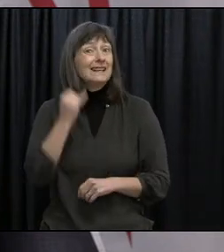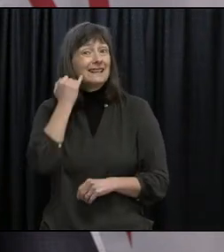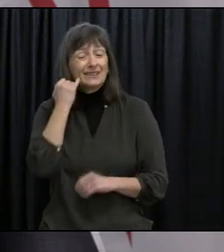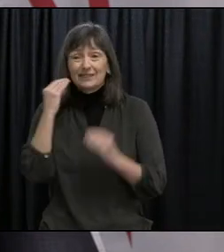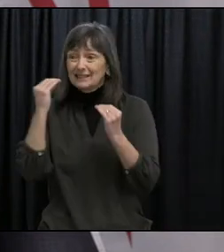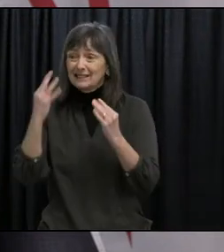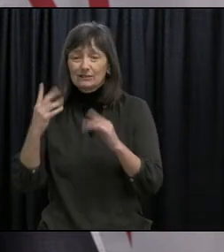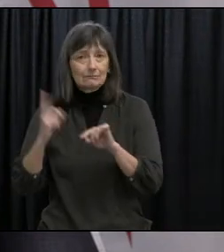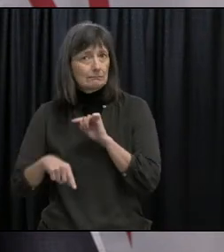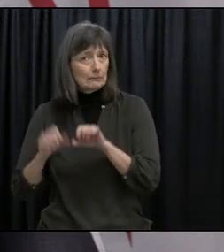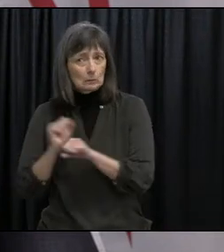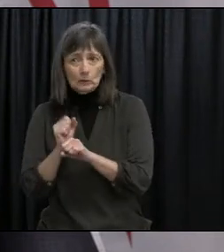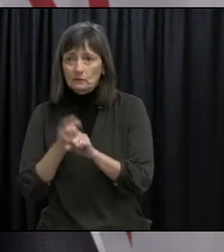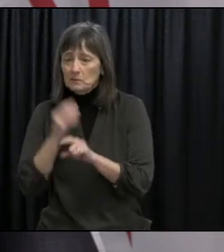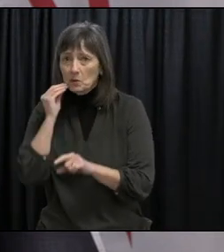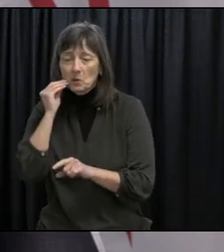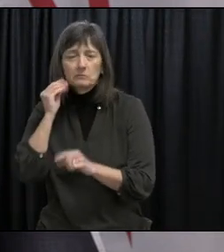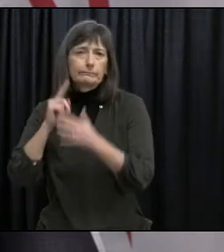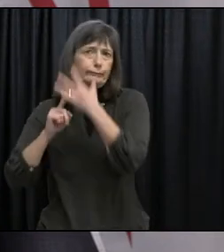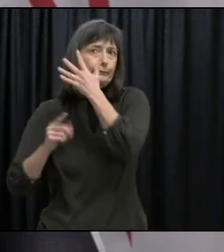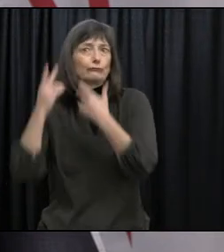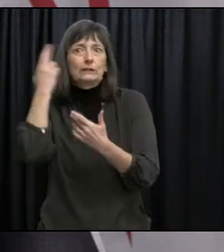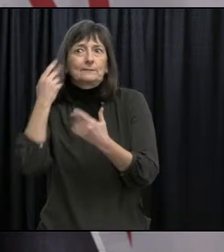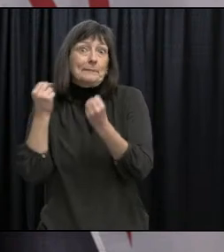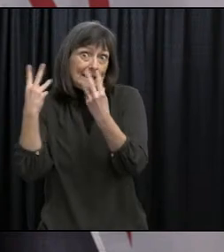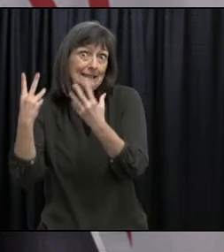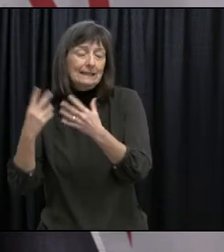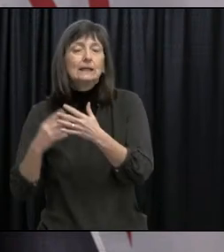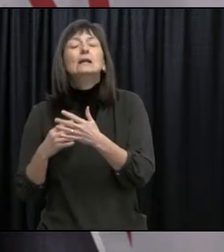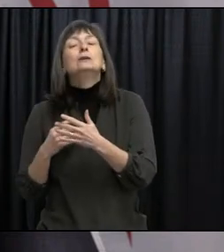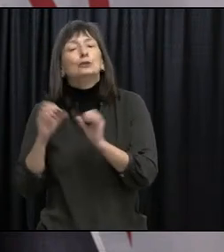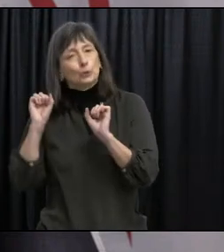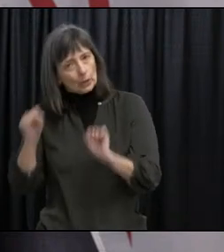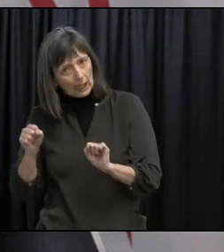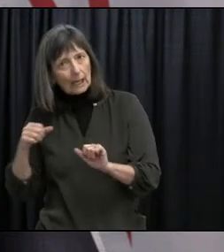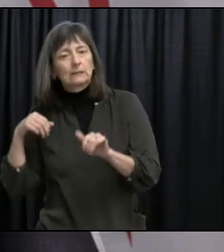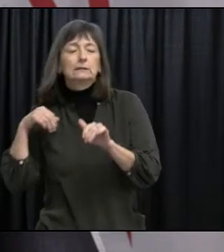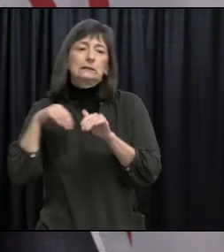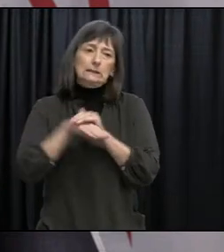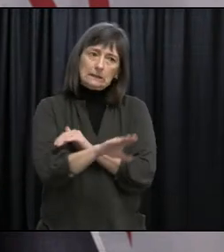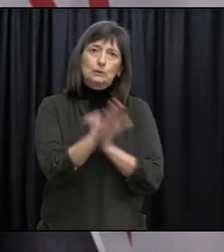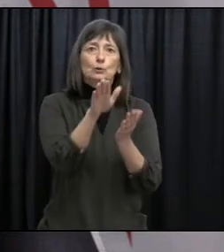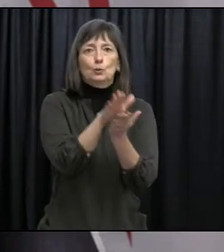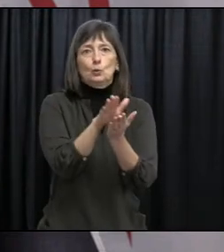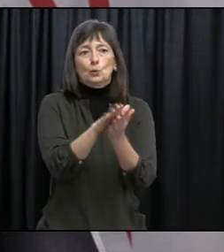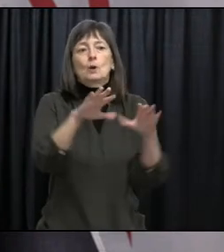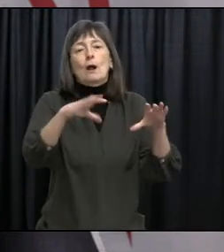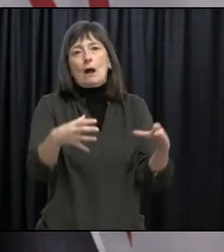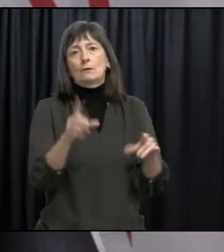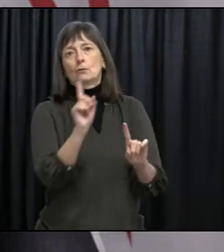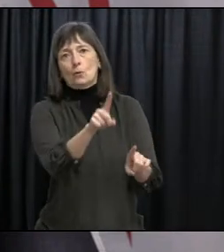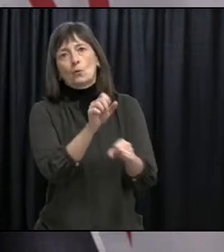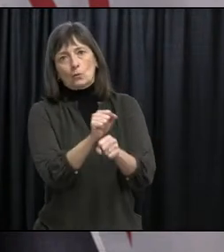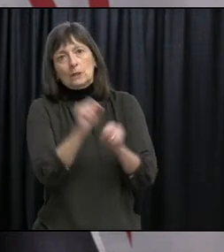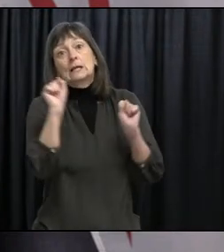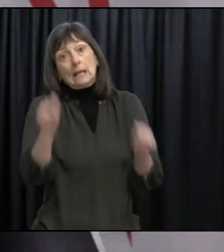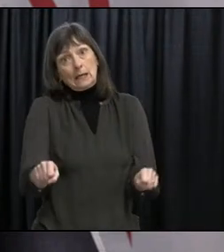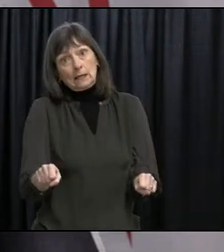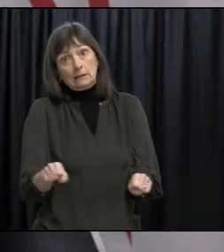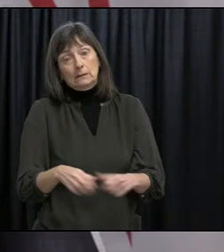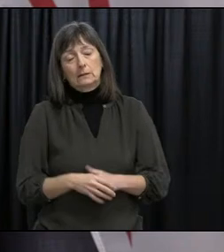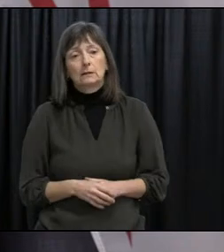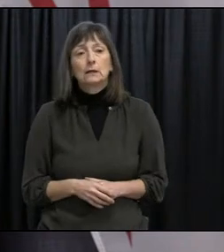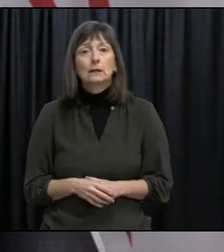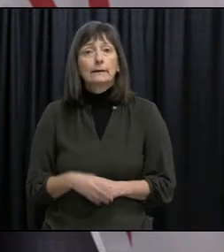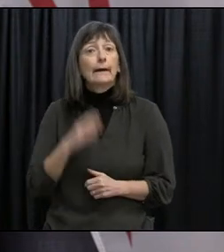cannot work from home for any number of reasons, they will be permitted to access their classrooms in order to work. We